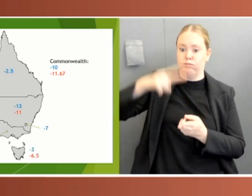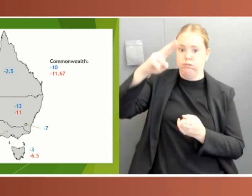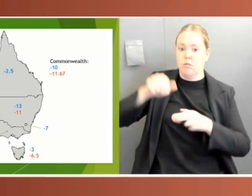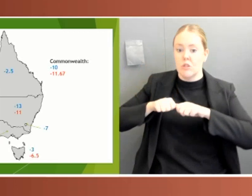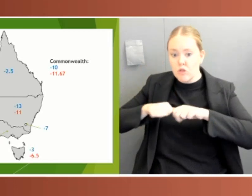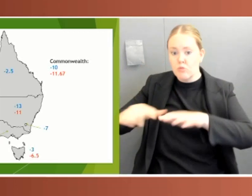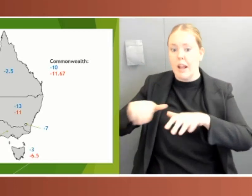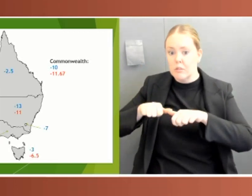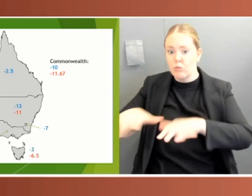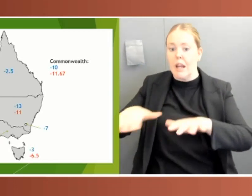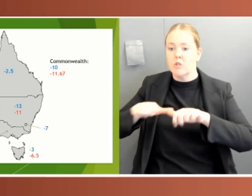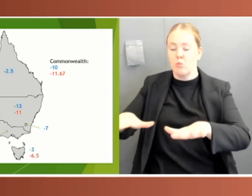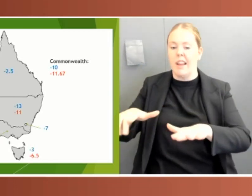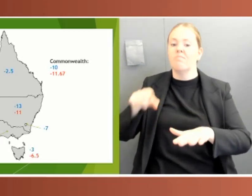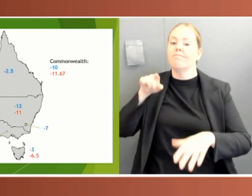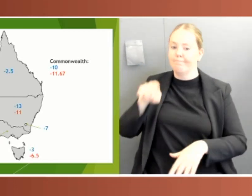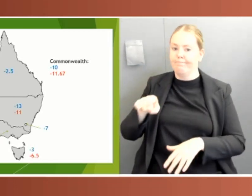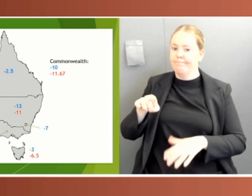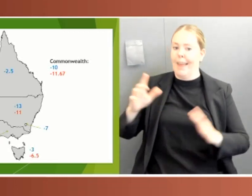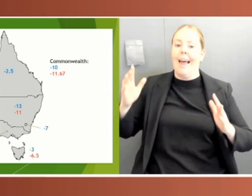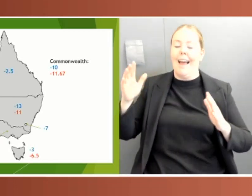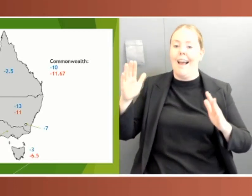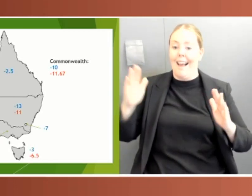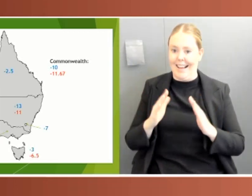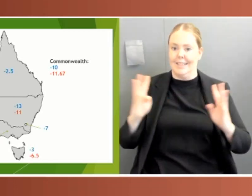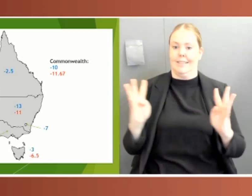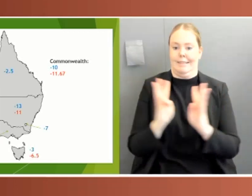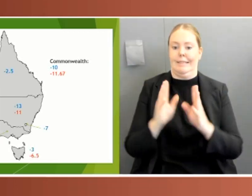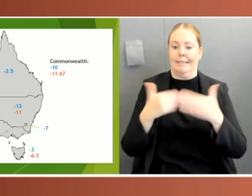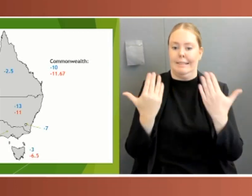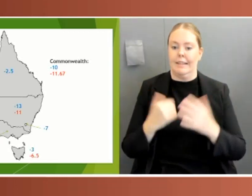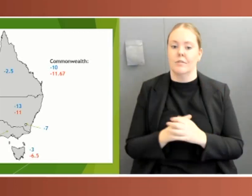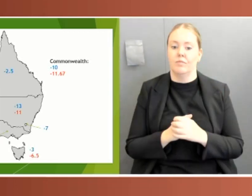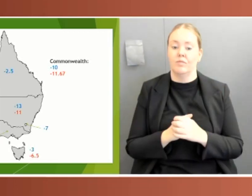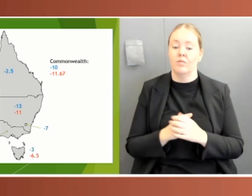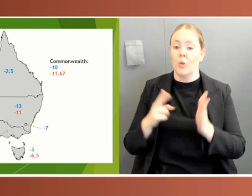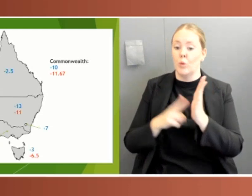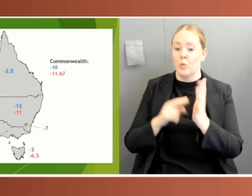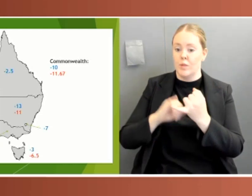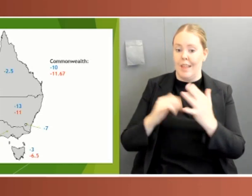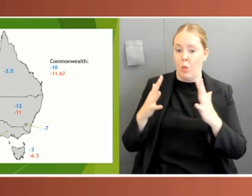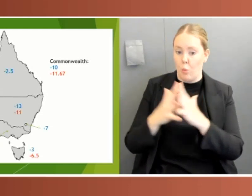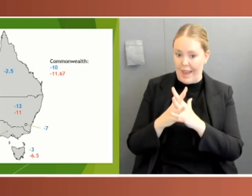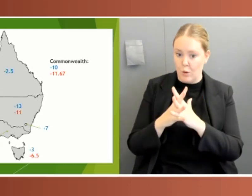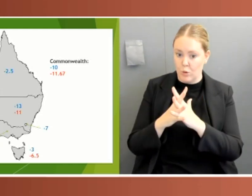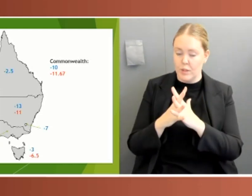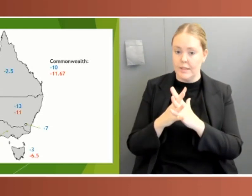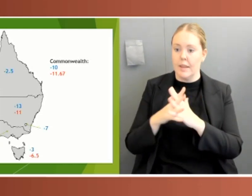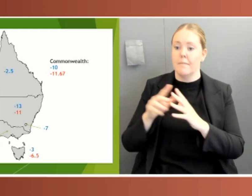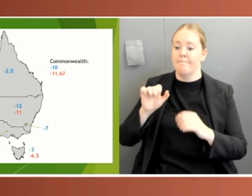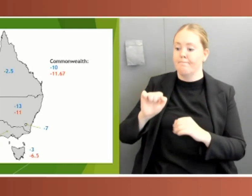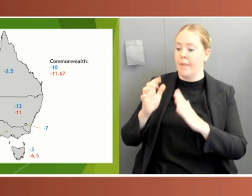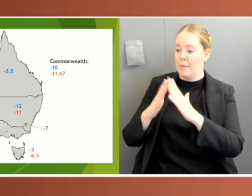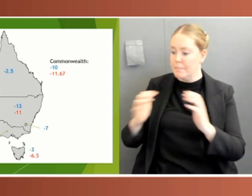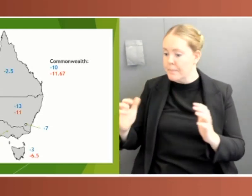but the experience there was far from unique. New South Wales, Commonwealth, and Victorian Parliaments all lost more than 20 days across both Houses of